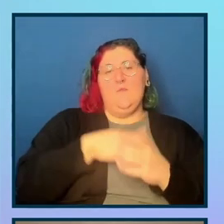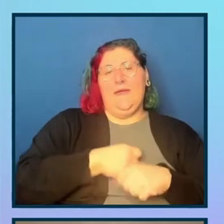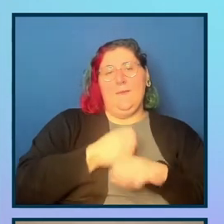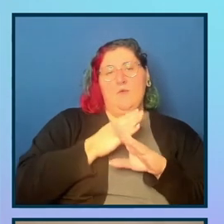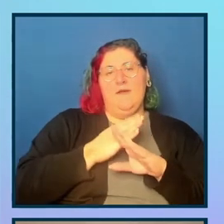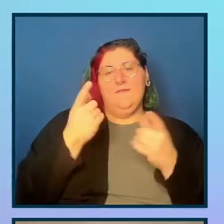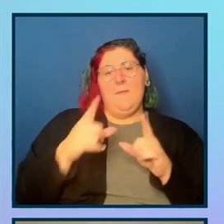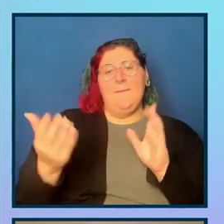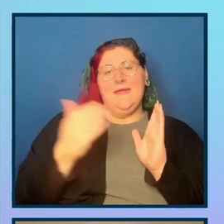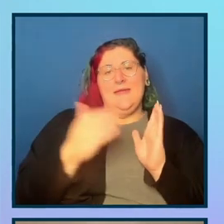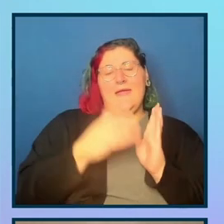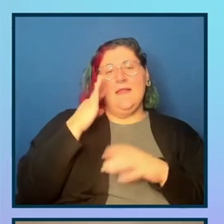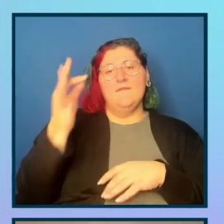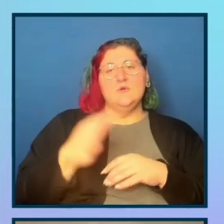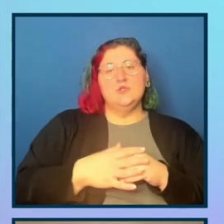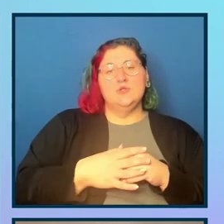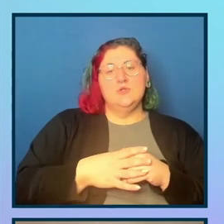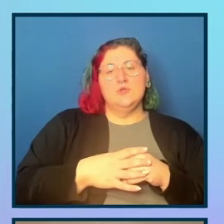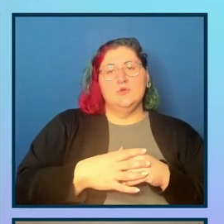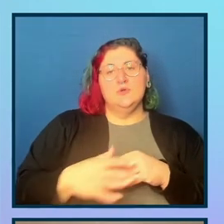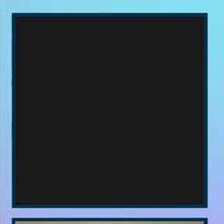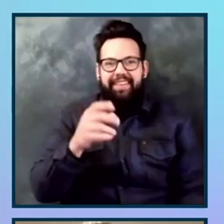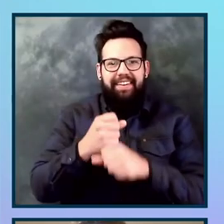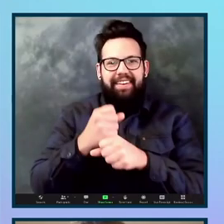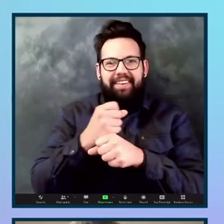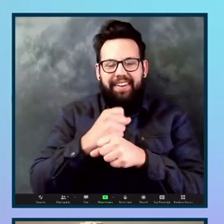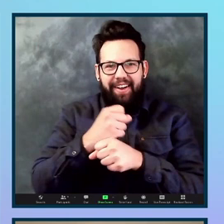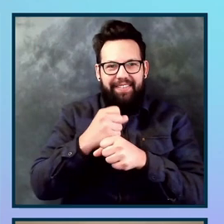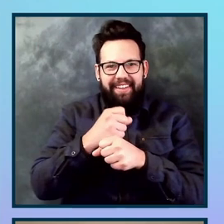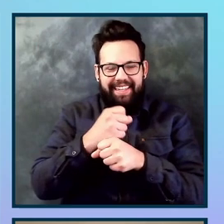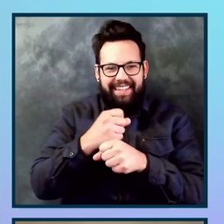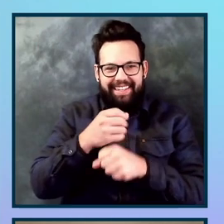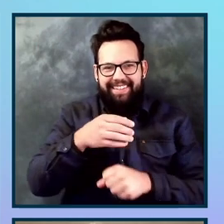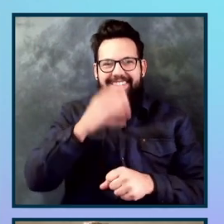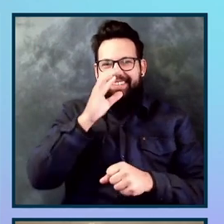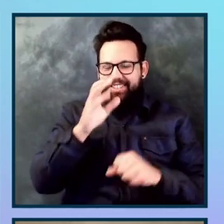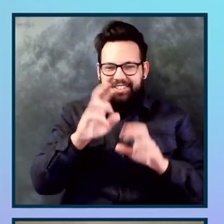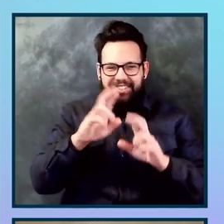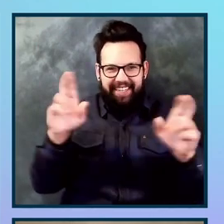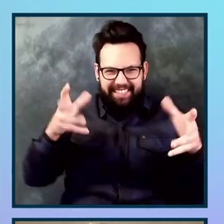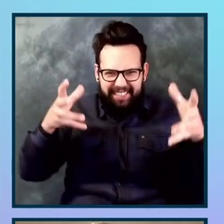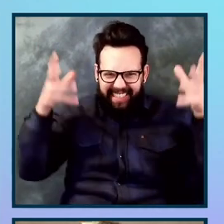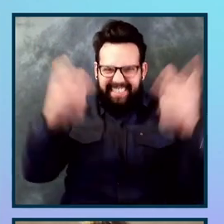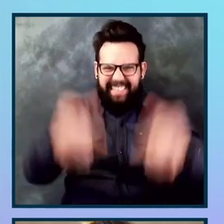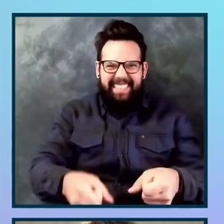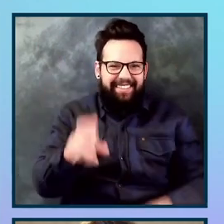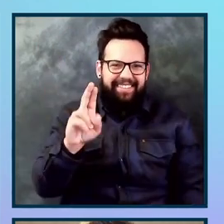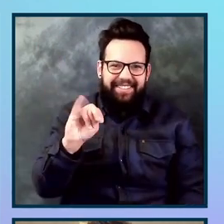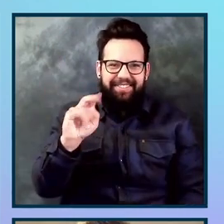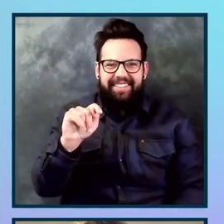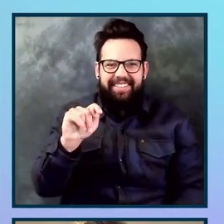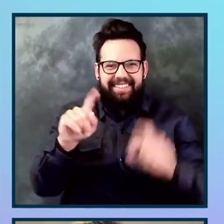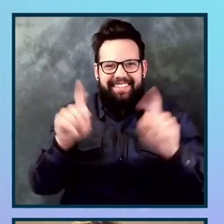take a sip of my coffee, uh, cause we're about to get into some unit testing real quick. So what we,